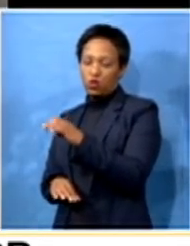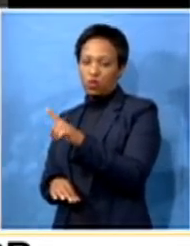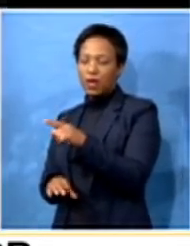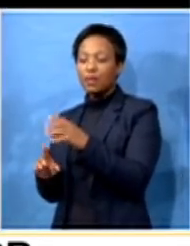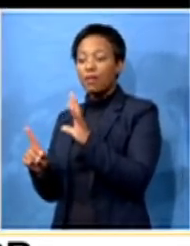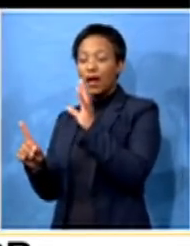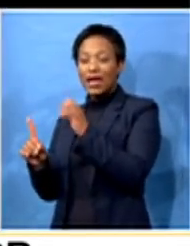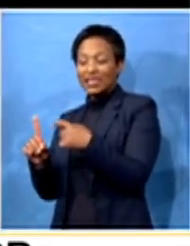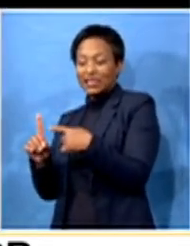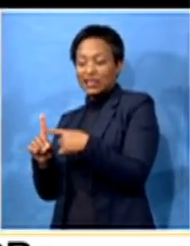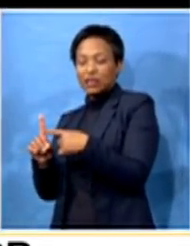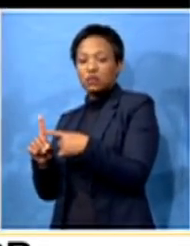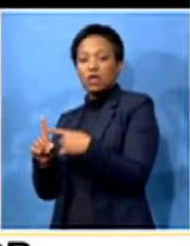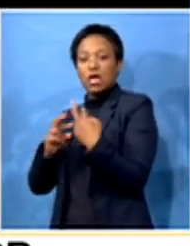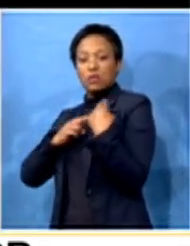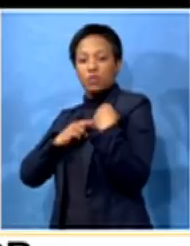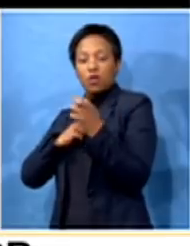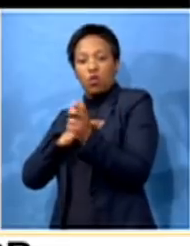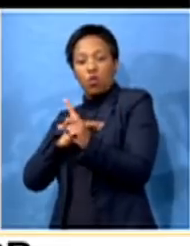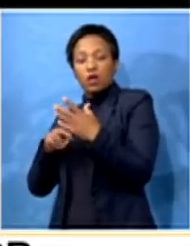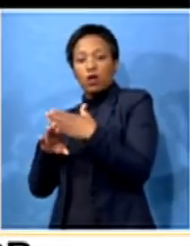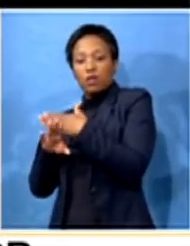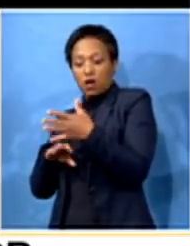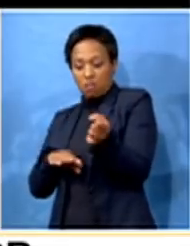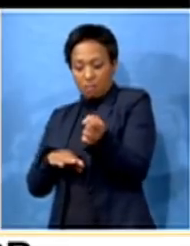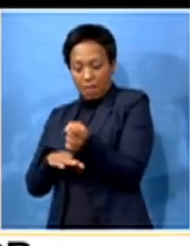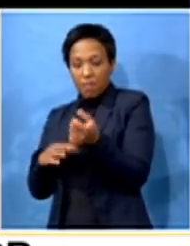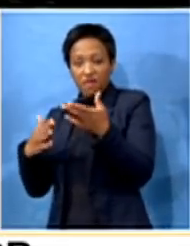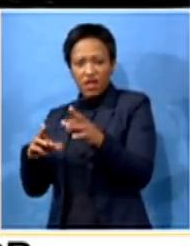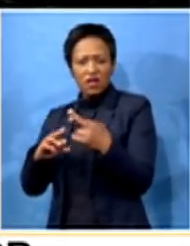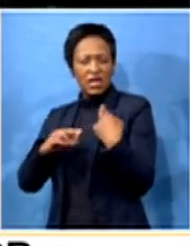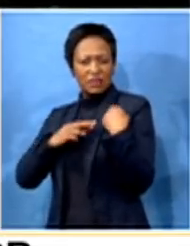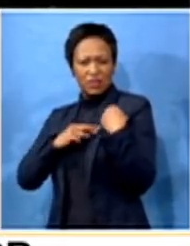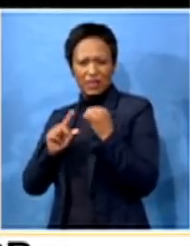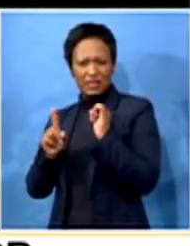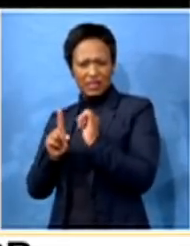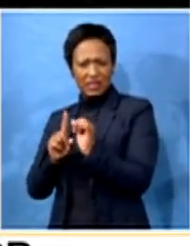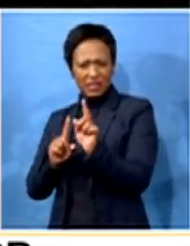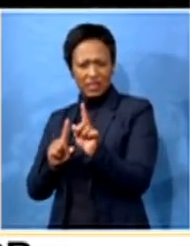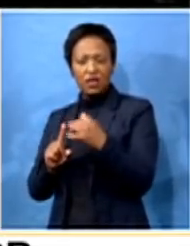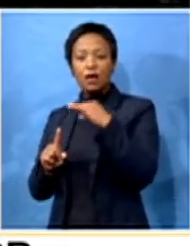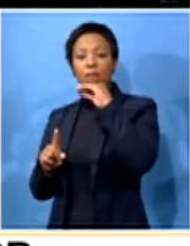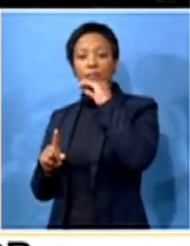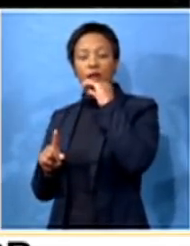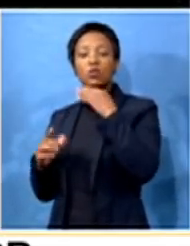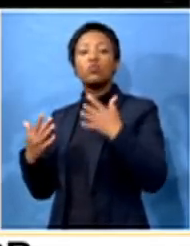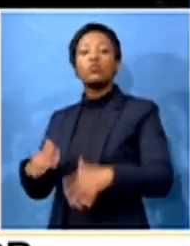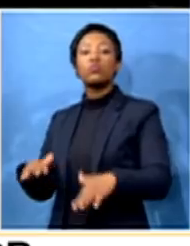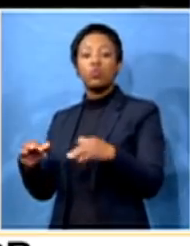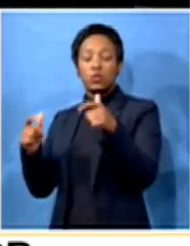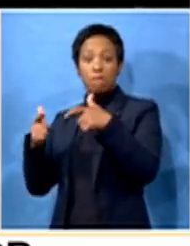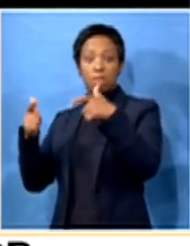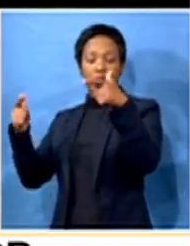be in this new role that she has assumed. Would you agree that she now shoulders greater responsibility